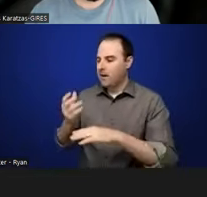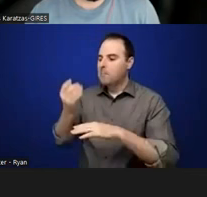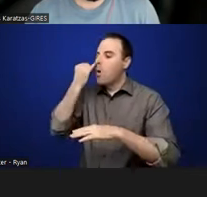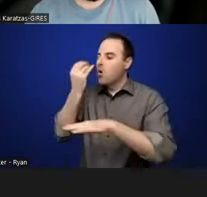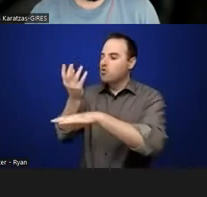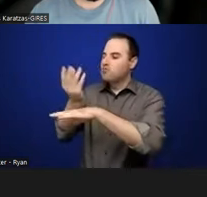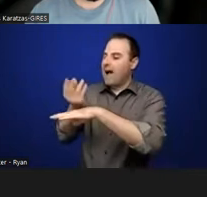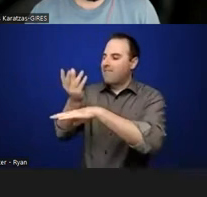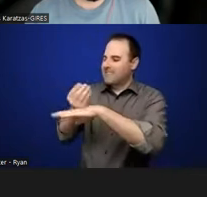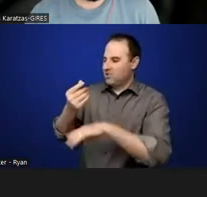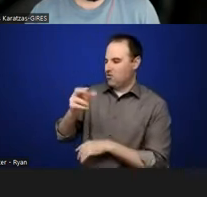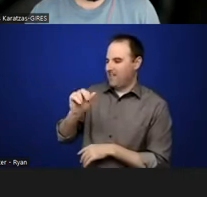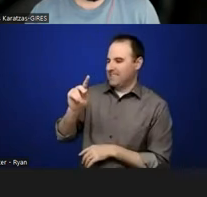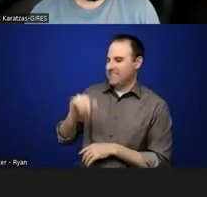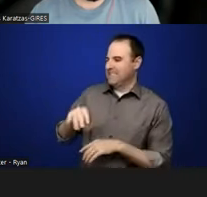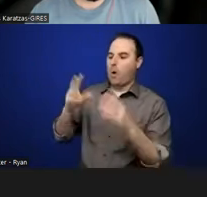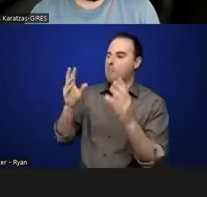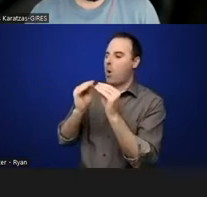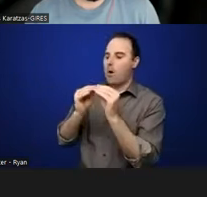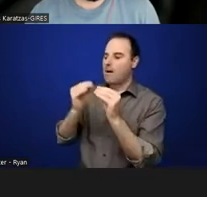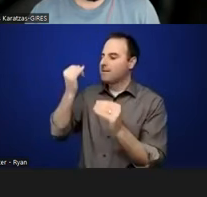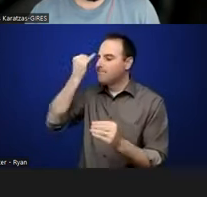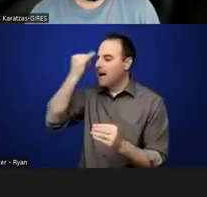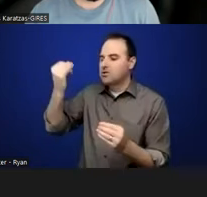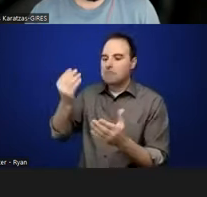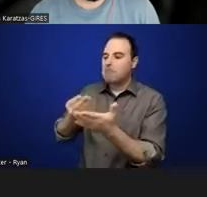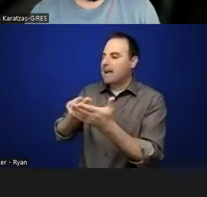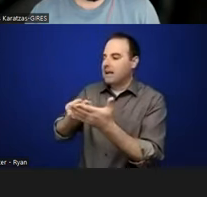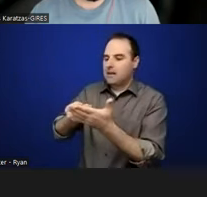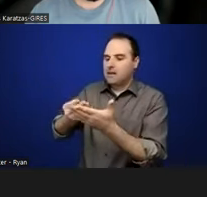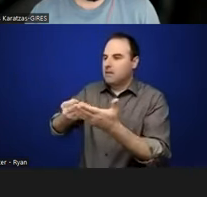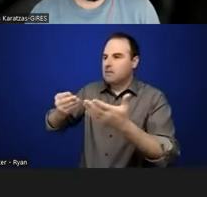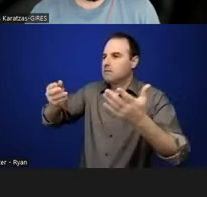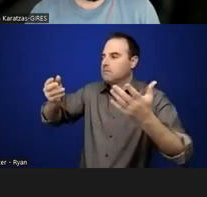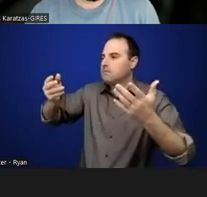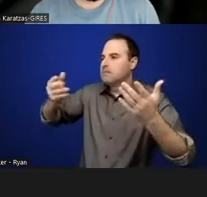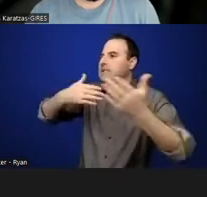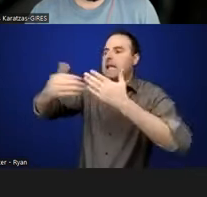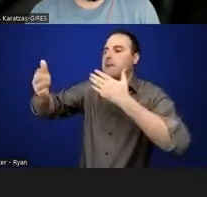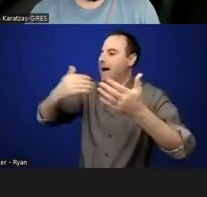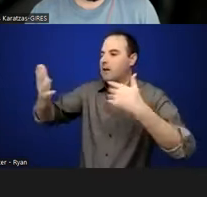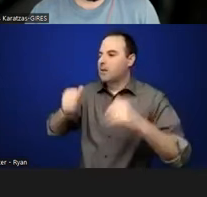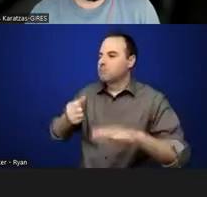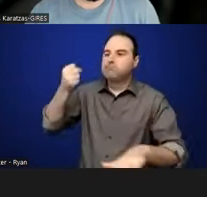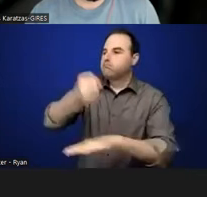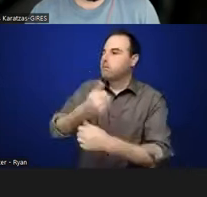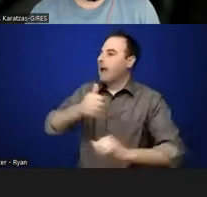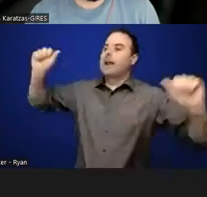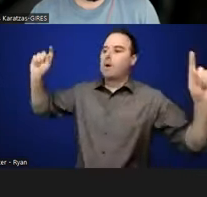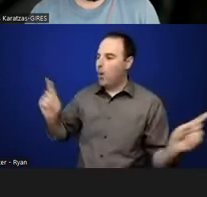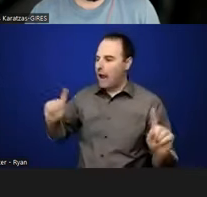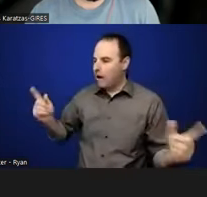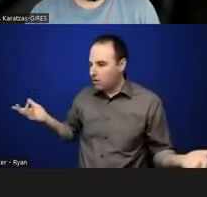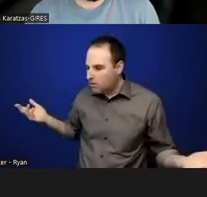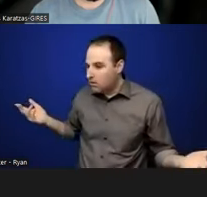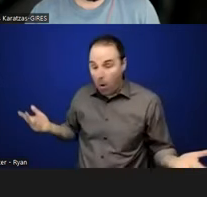let's imagine we're in this like total dream state budget is nothing. Right. And so how do you get their brains? They're like, oh, we could put it on a airplane